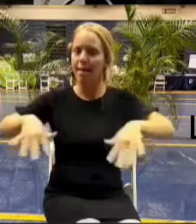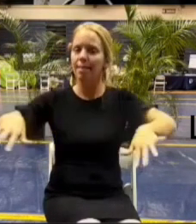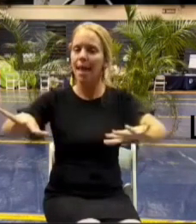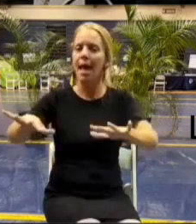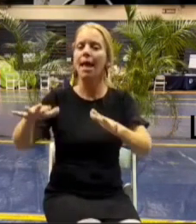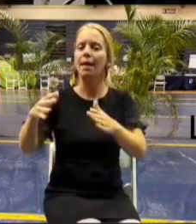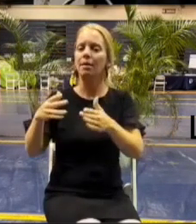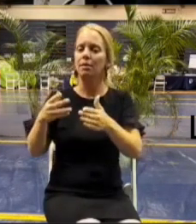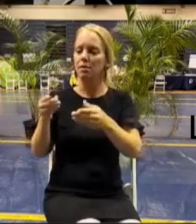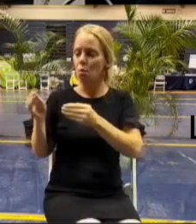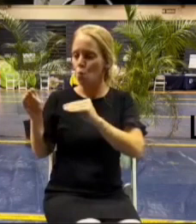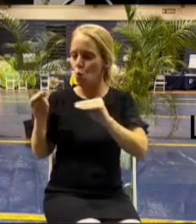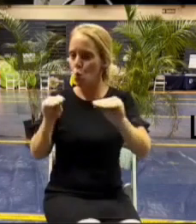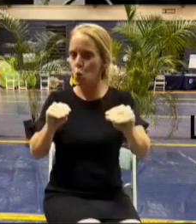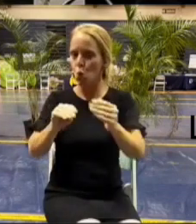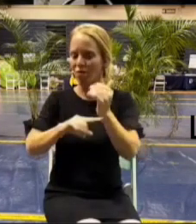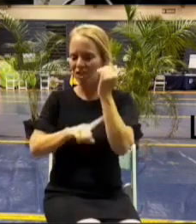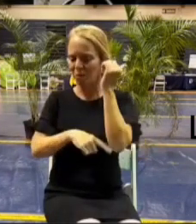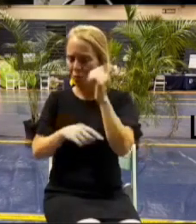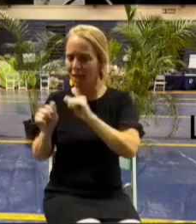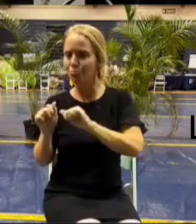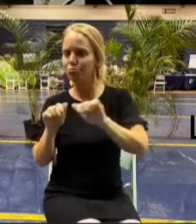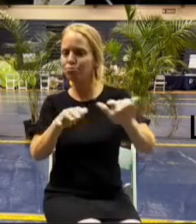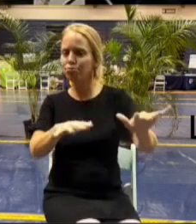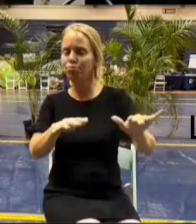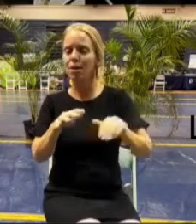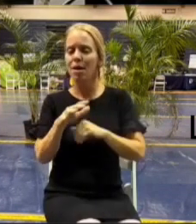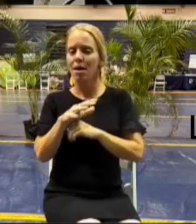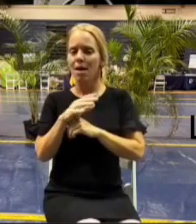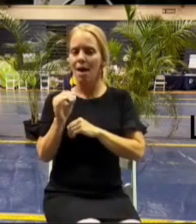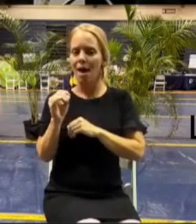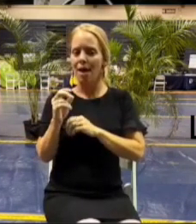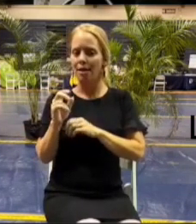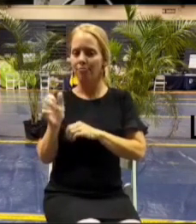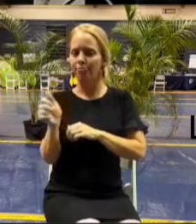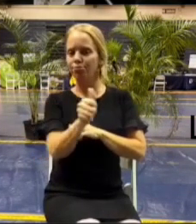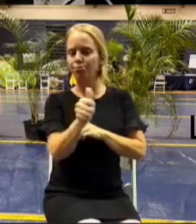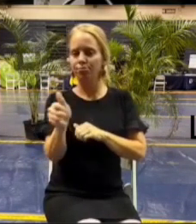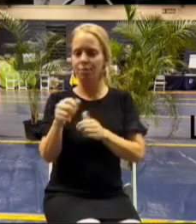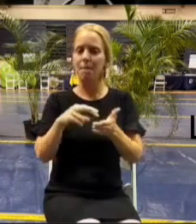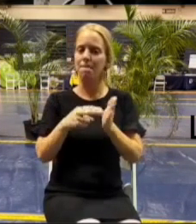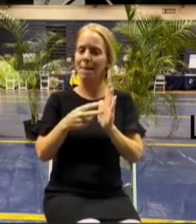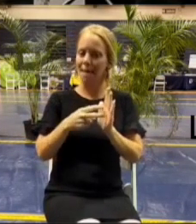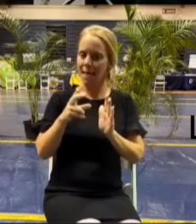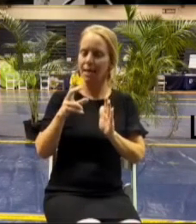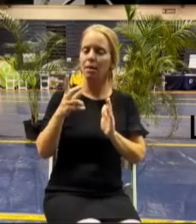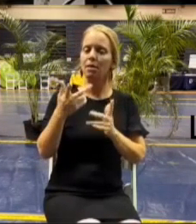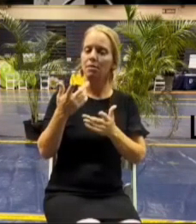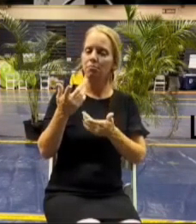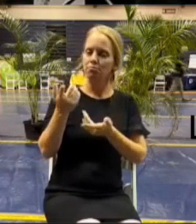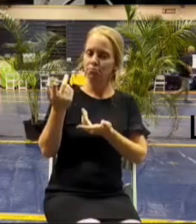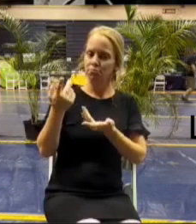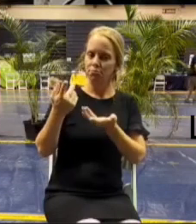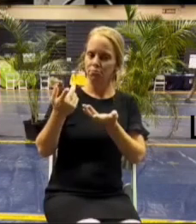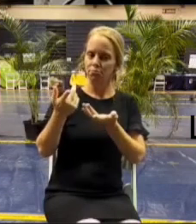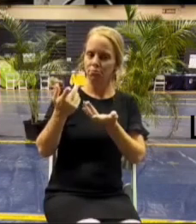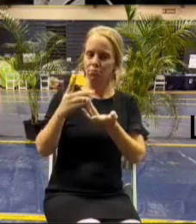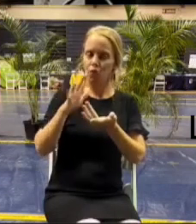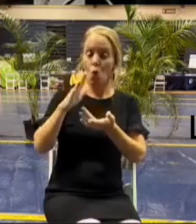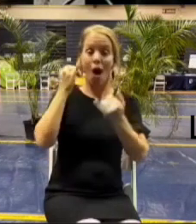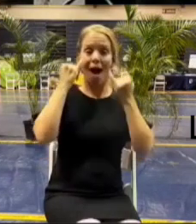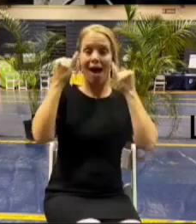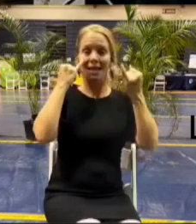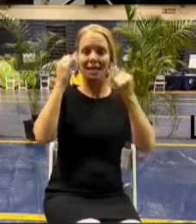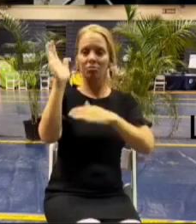so may 19th discussion also an opportunity for testimony testimony can be sent to great dot